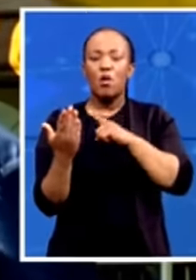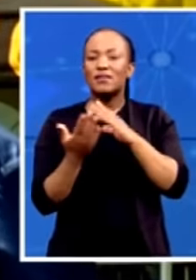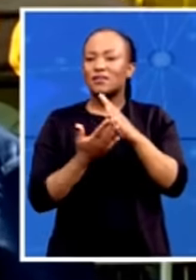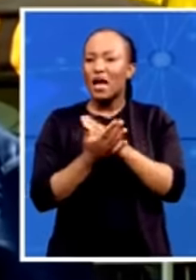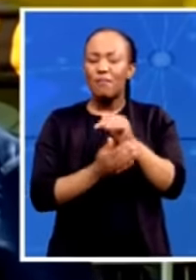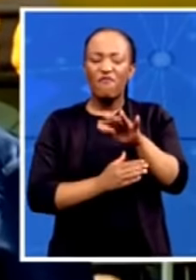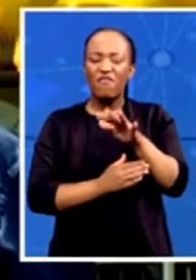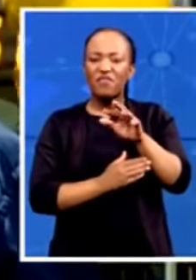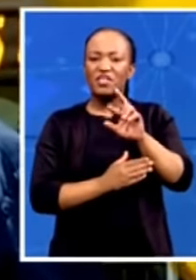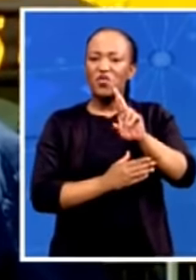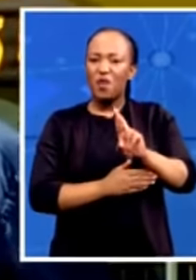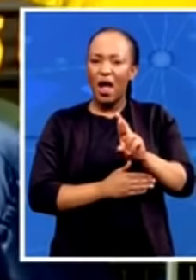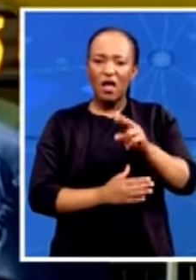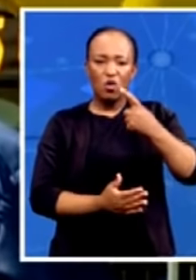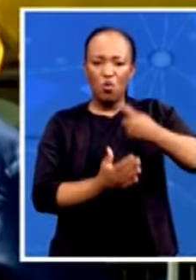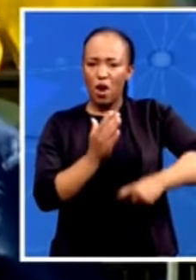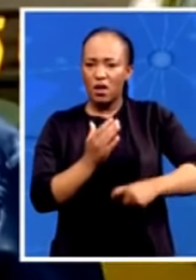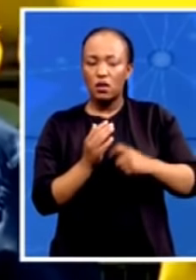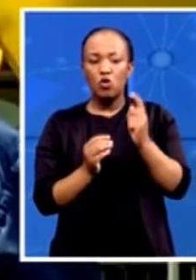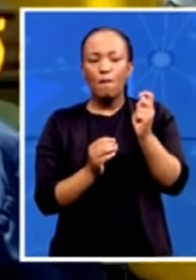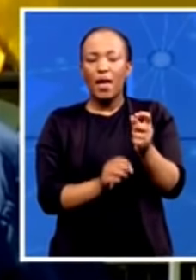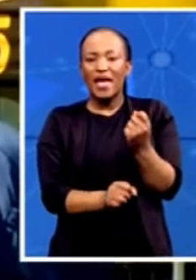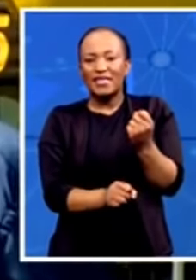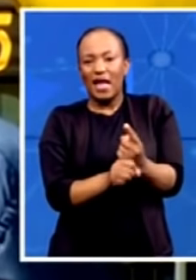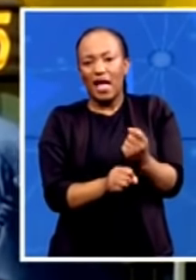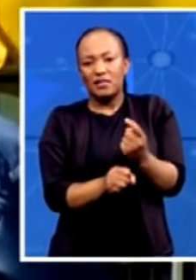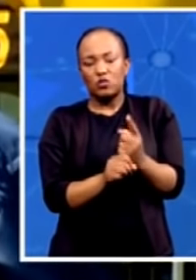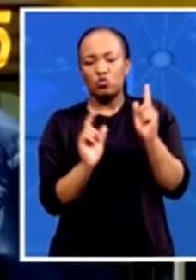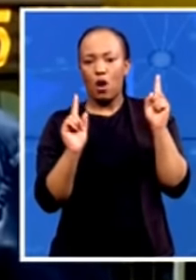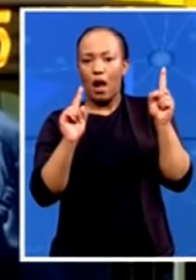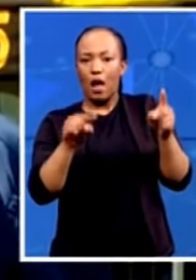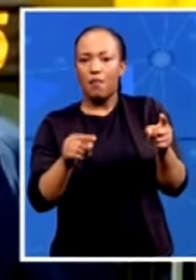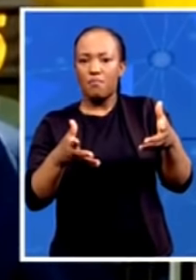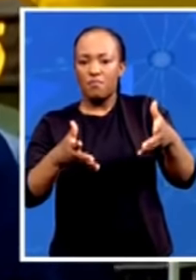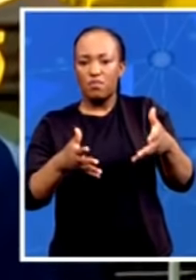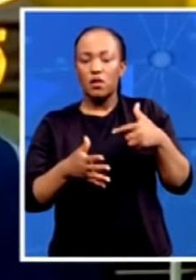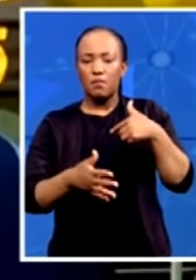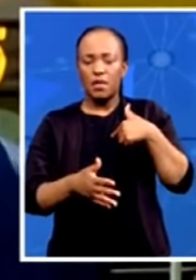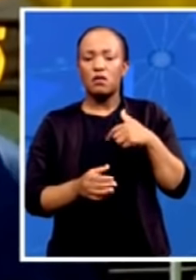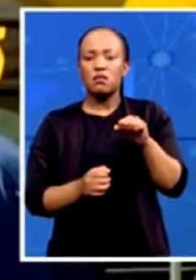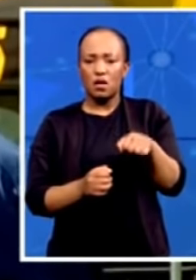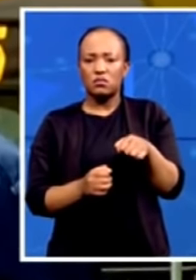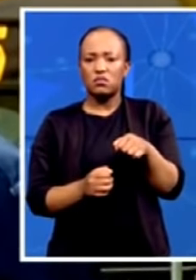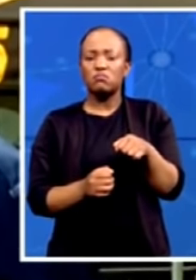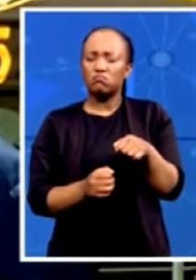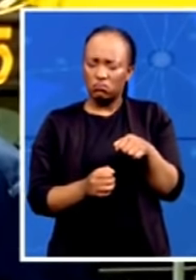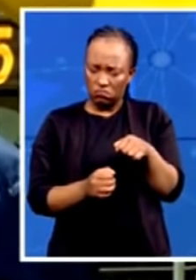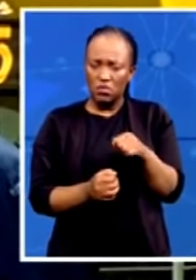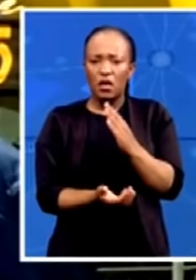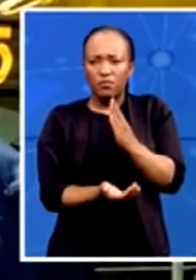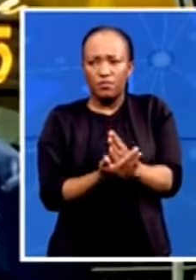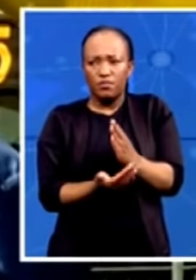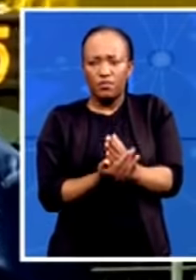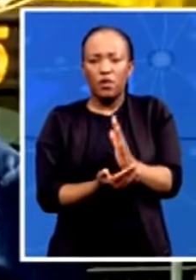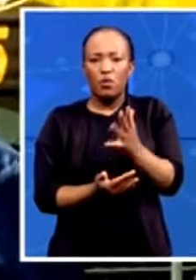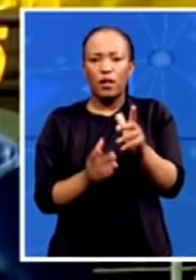to where we are today. So I am convinced that this is going to be what I term it as a Black